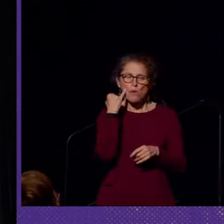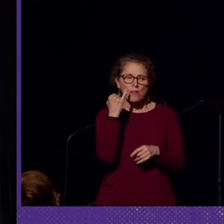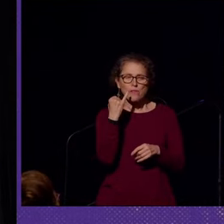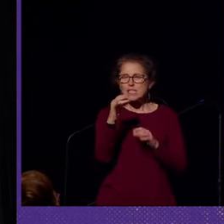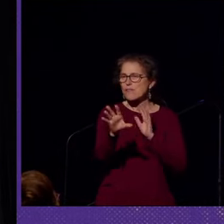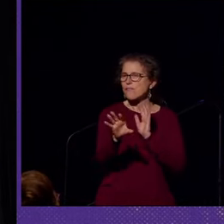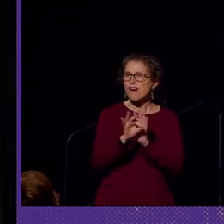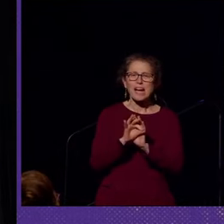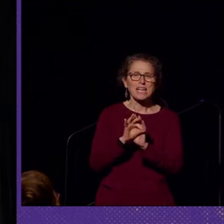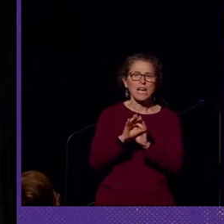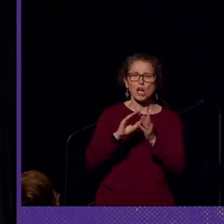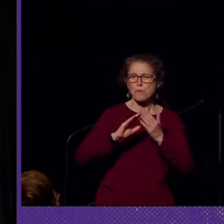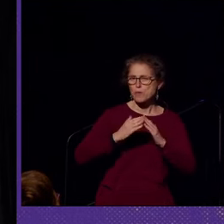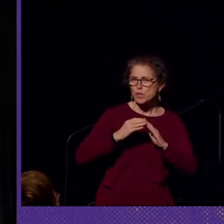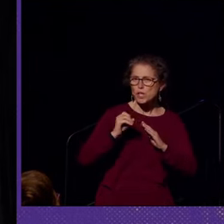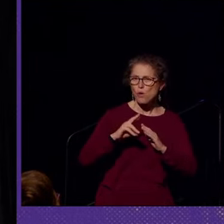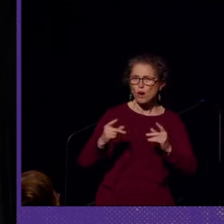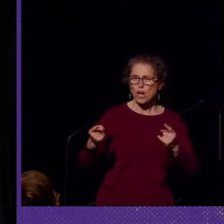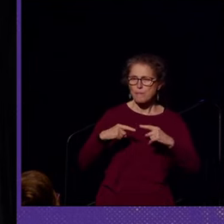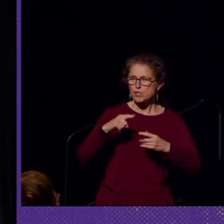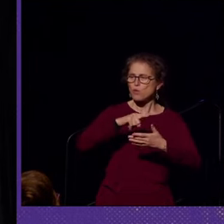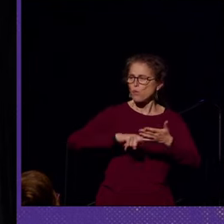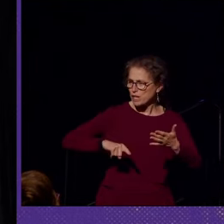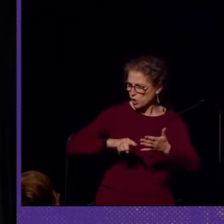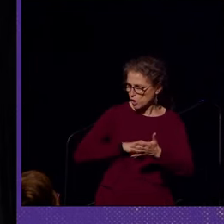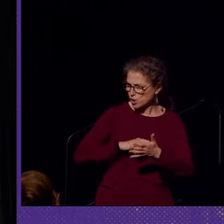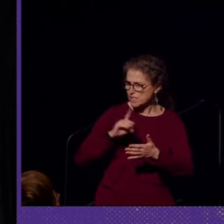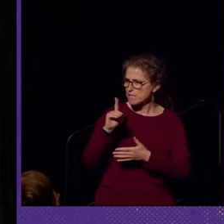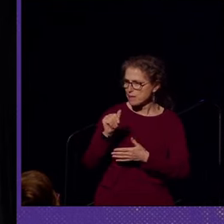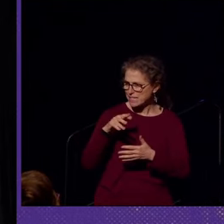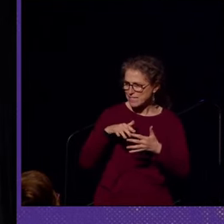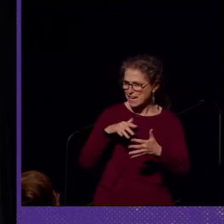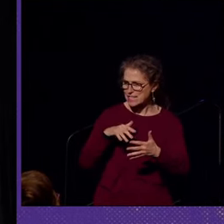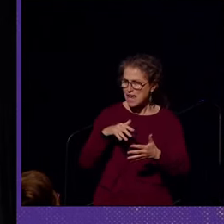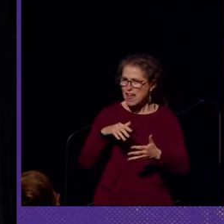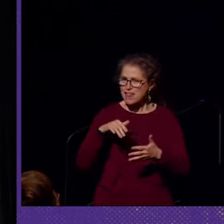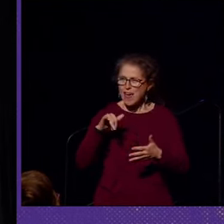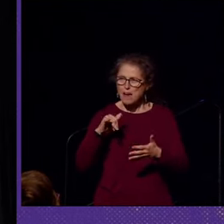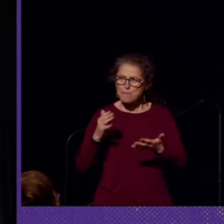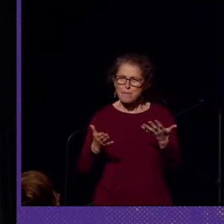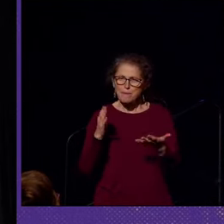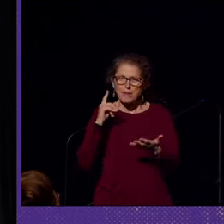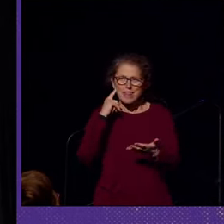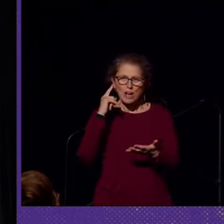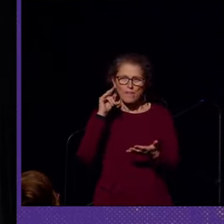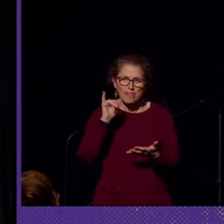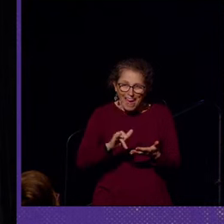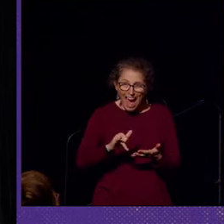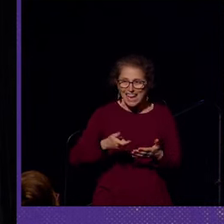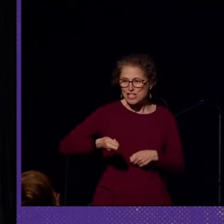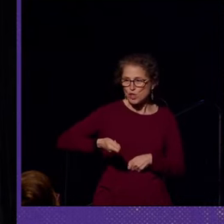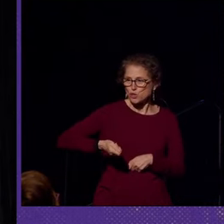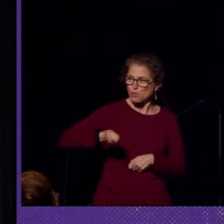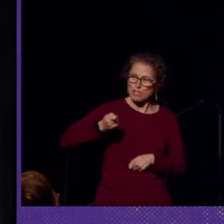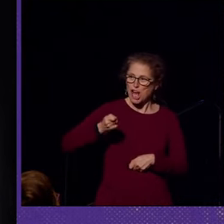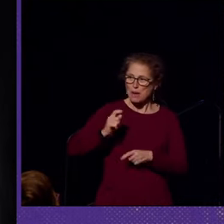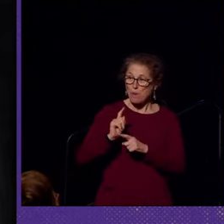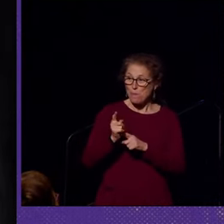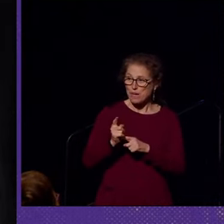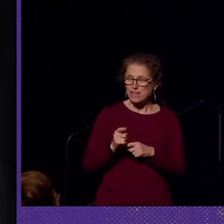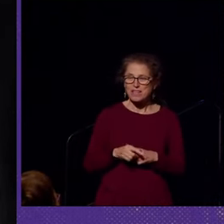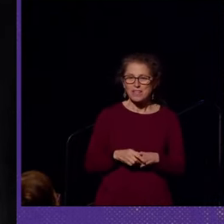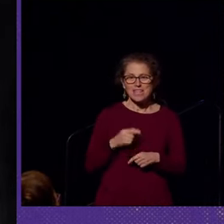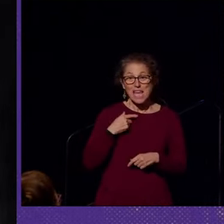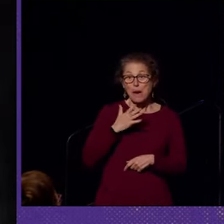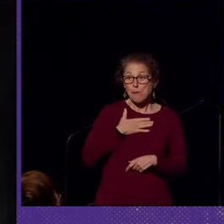a community or coming to critical disability studies that we might think of as a switch-on moment for that. Yeah. My